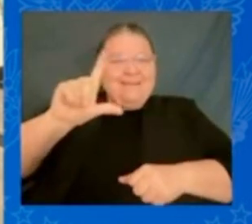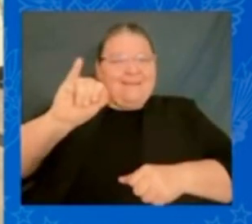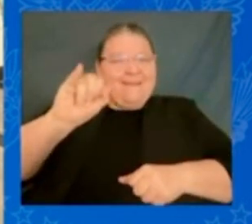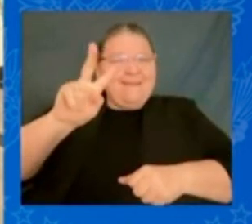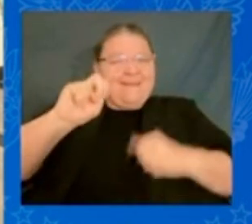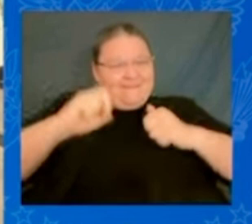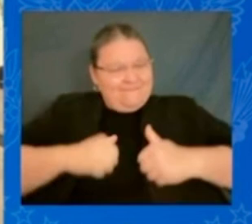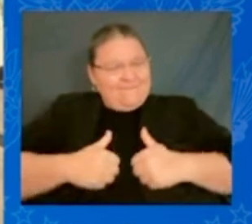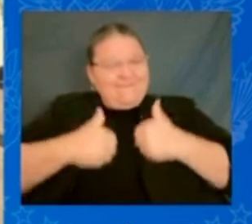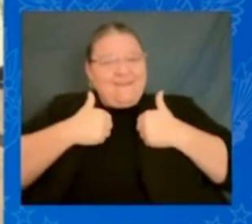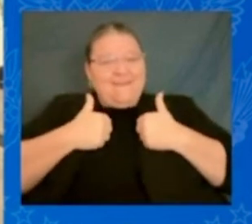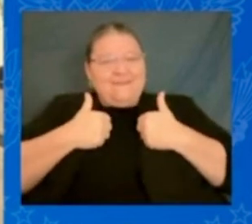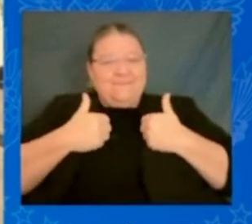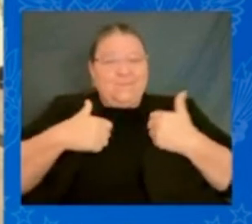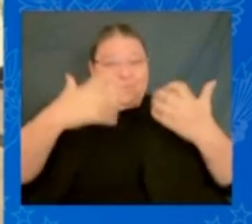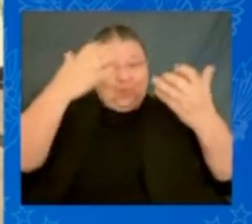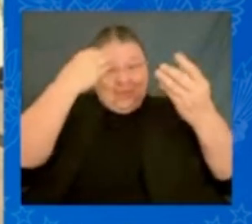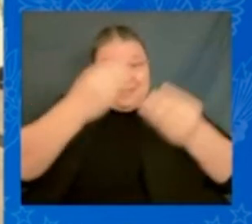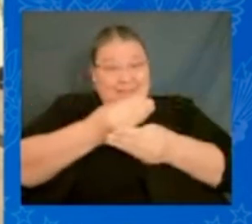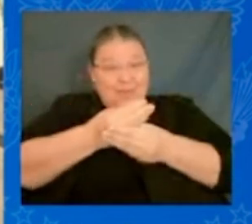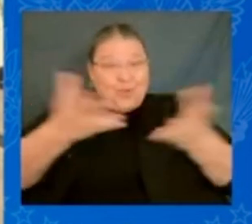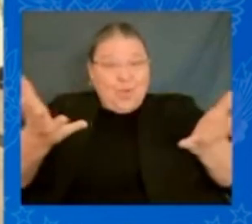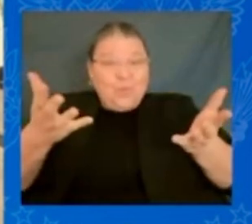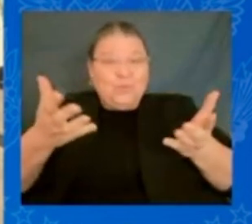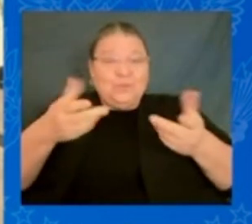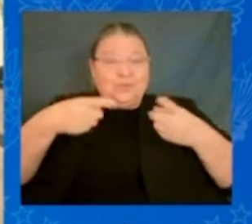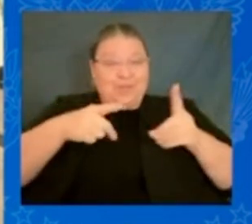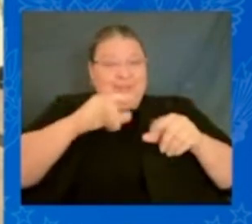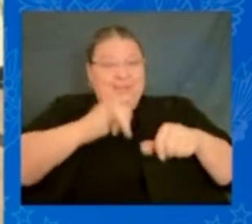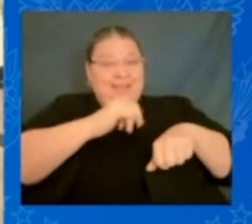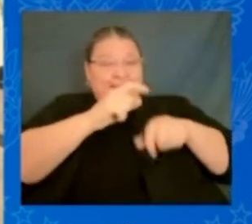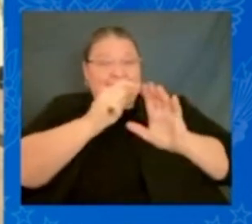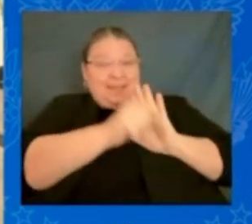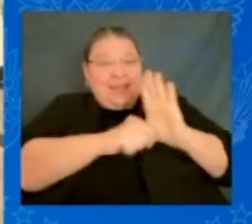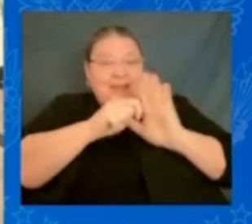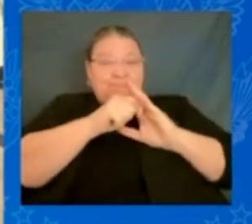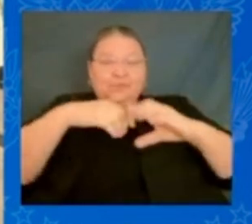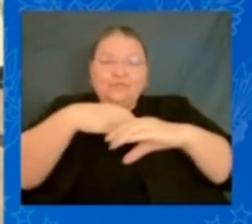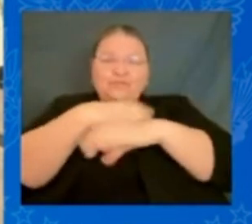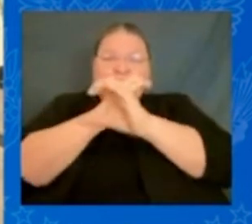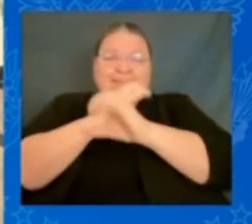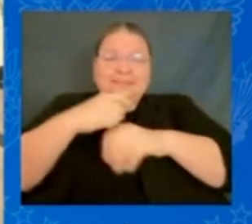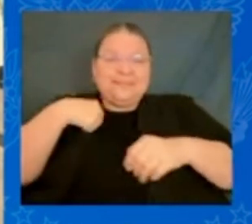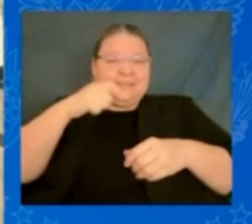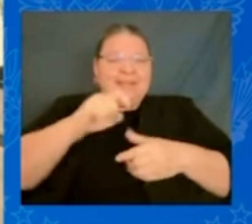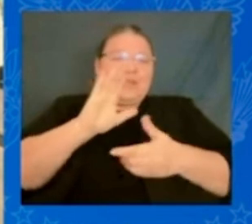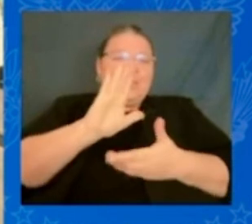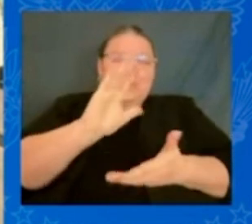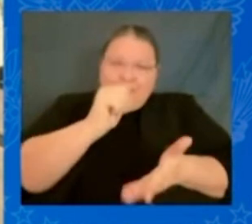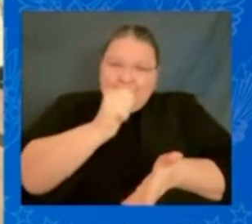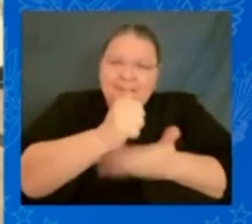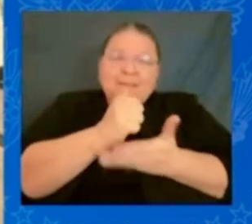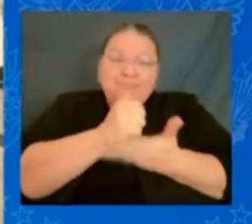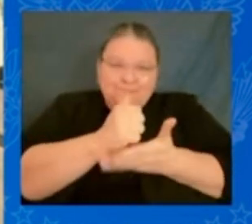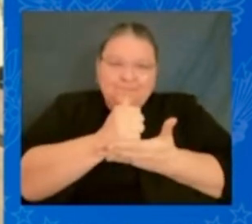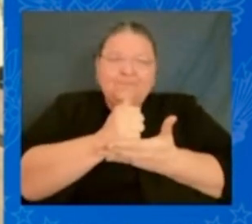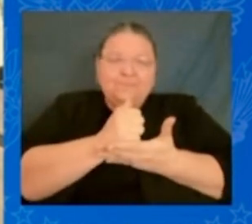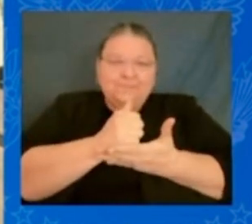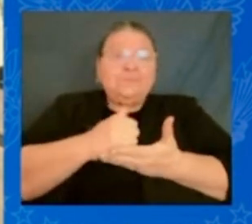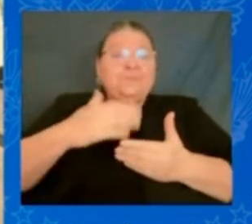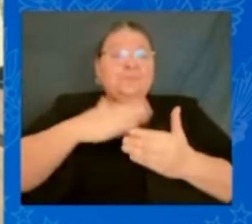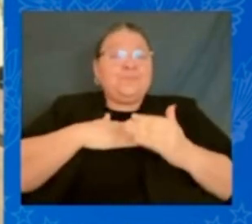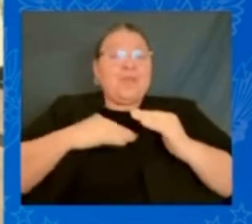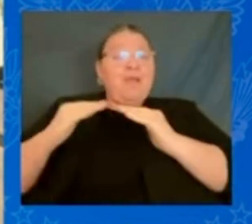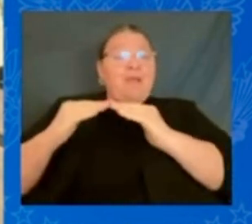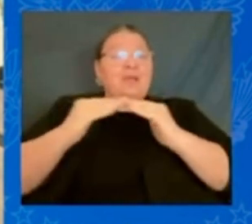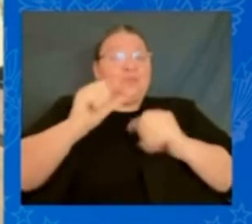want you to know that during this time of crisis we need your help my colleagues come and they asked me what